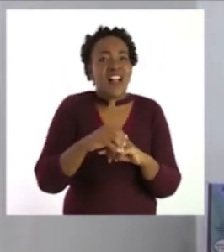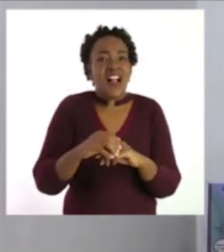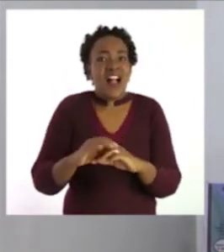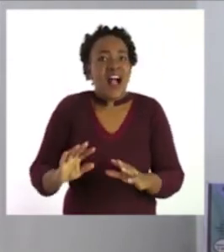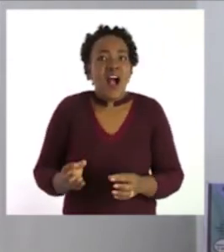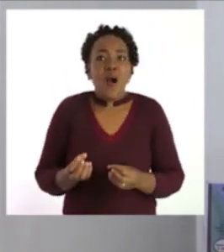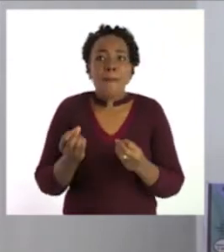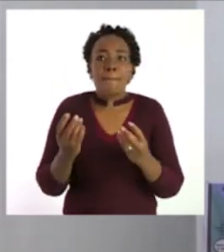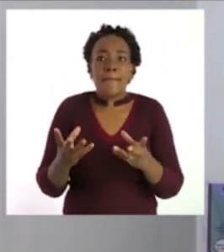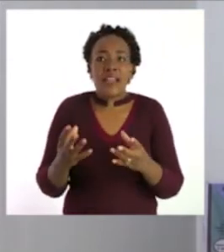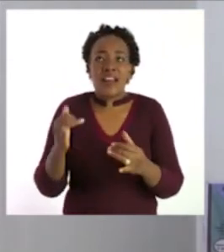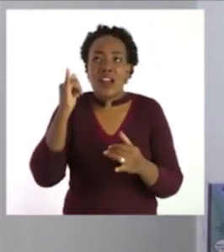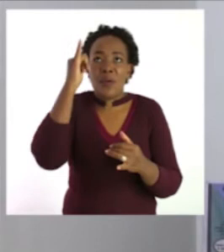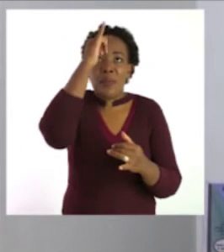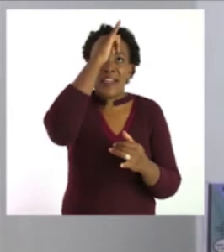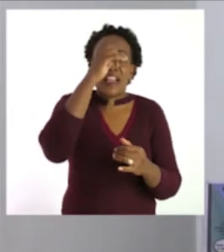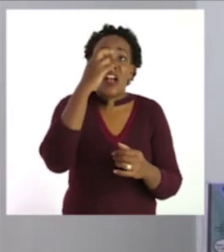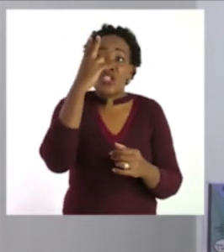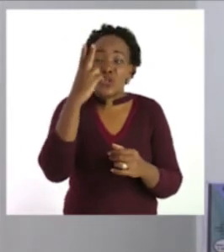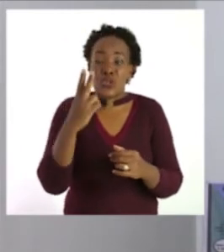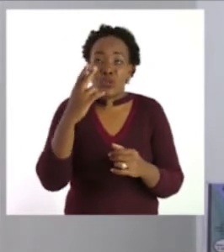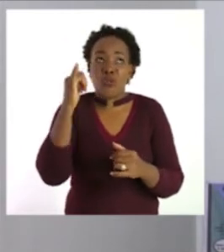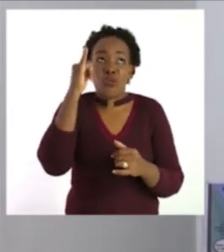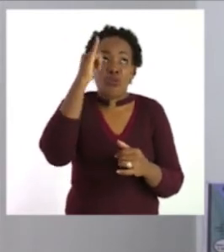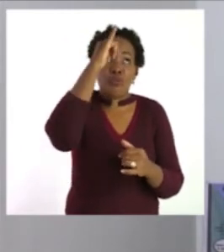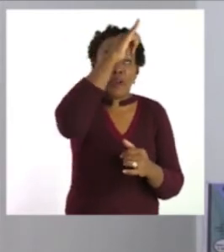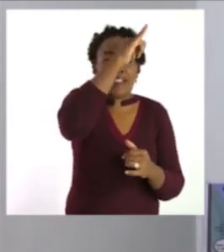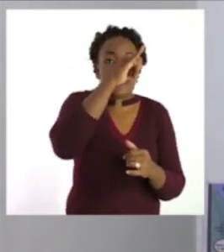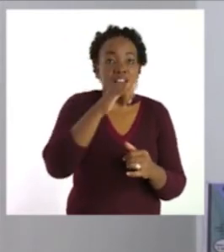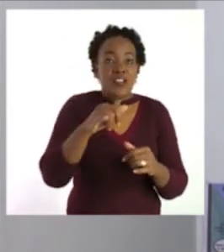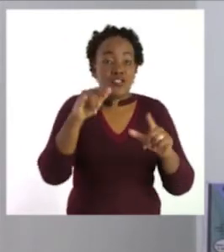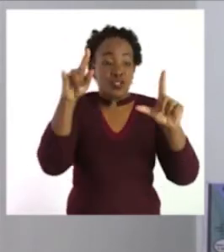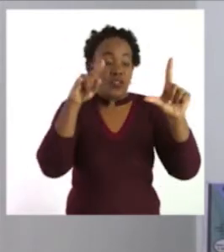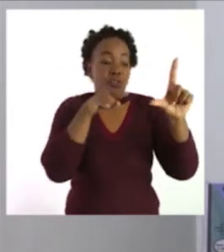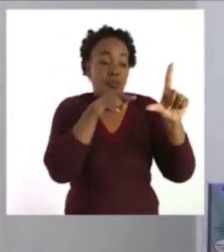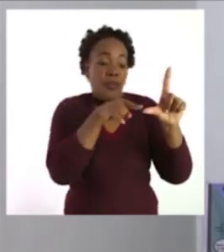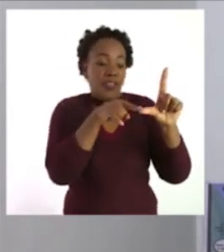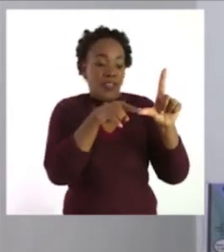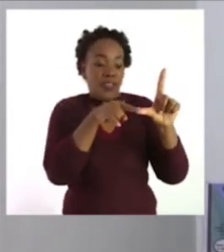planes? Two planes. The aeroplanes.